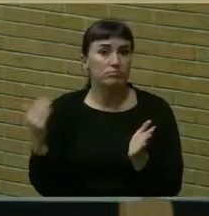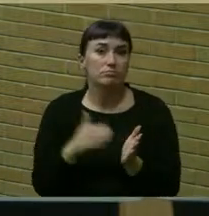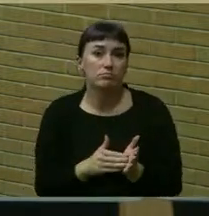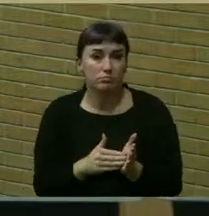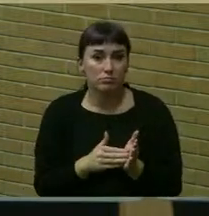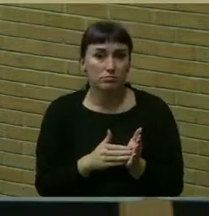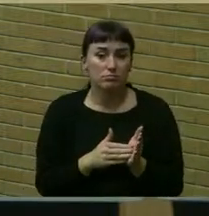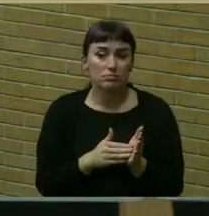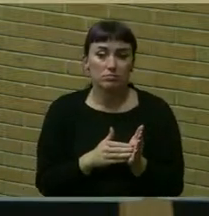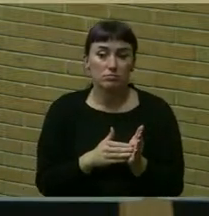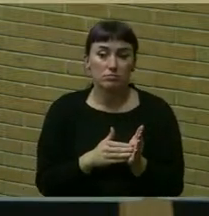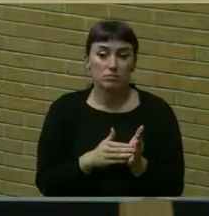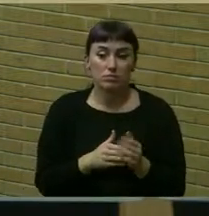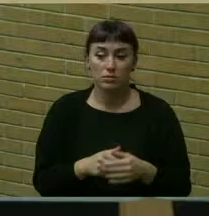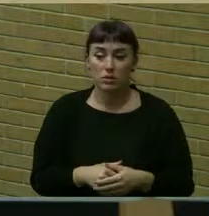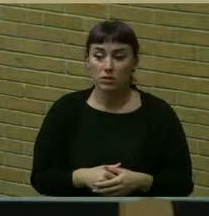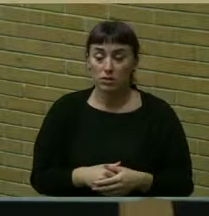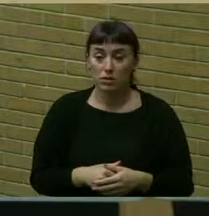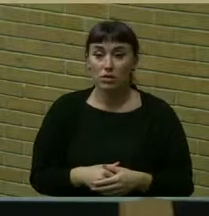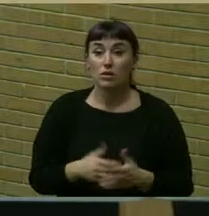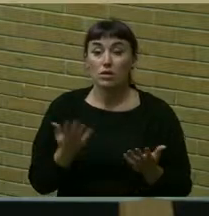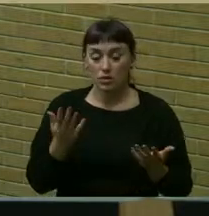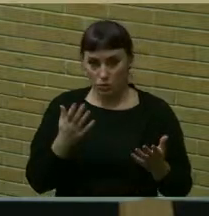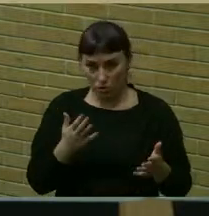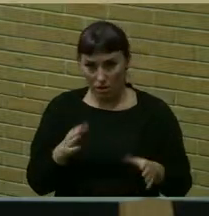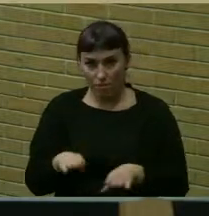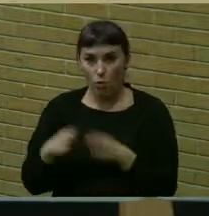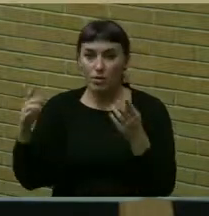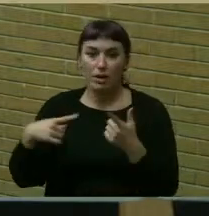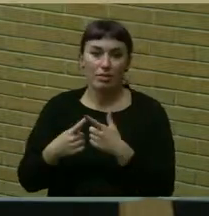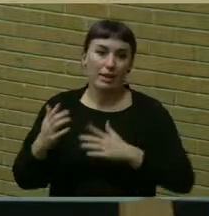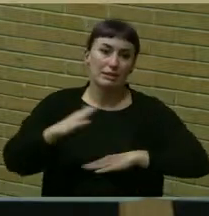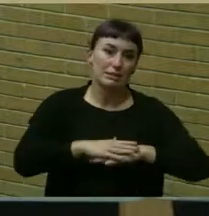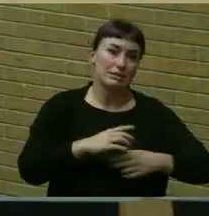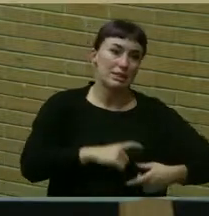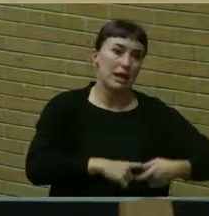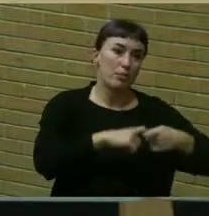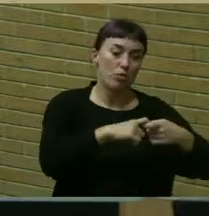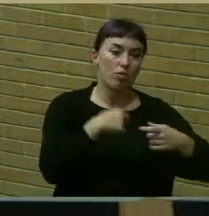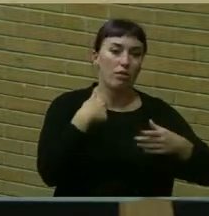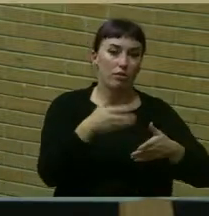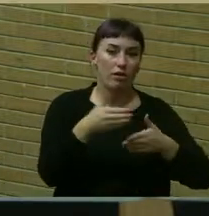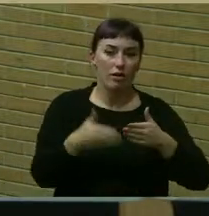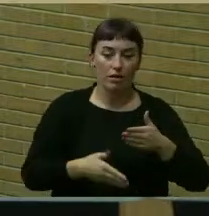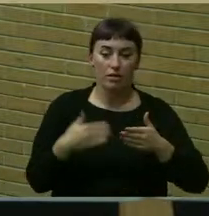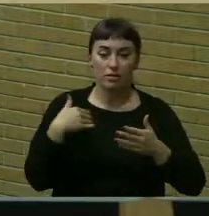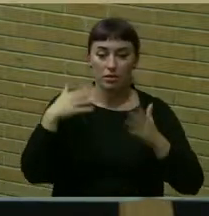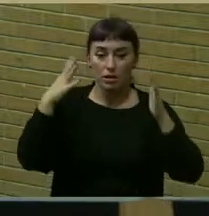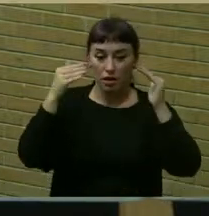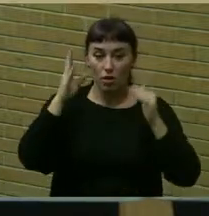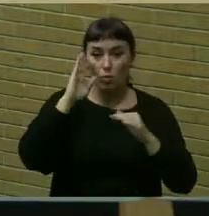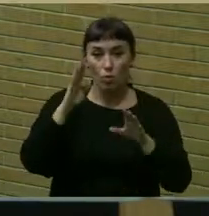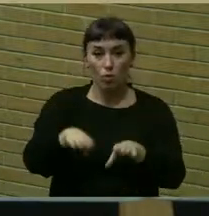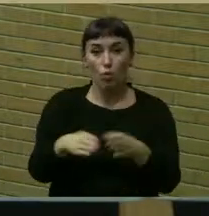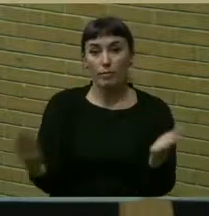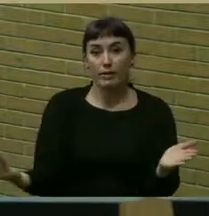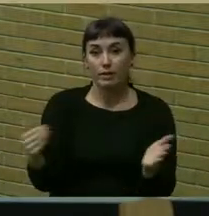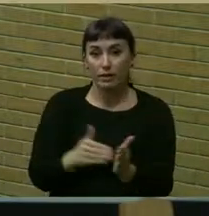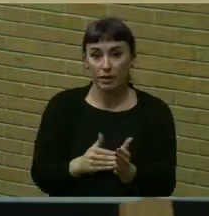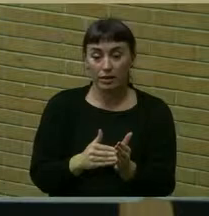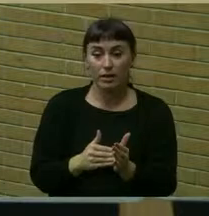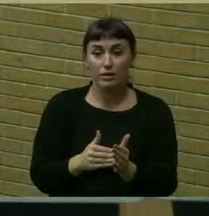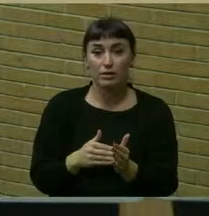hold the public hearing open we'll table it at the end and with the expectation we'll open it again